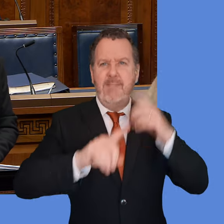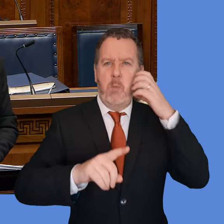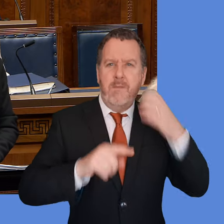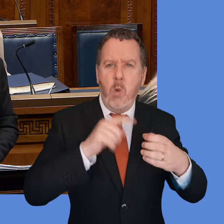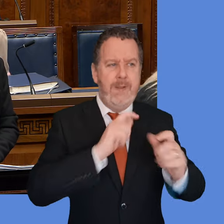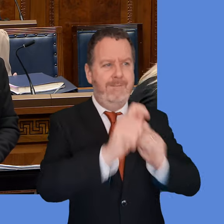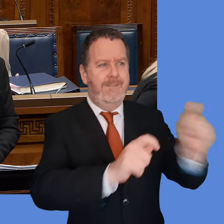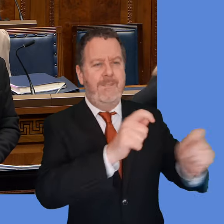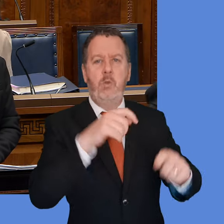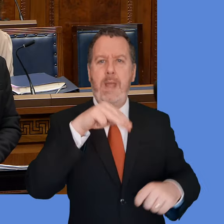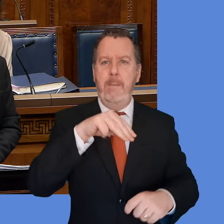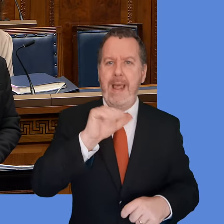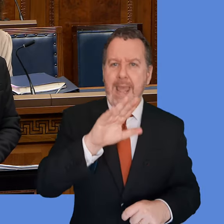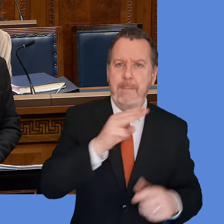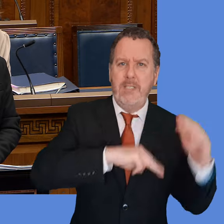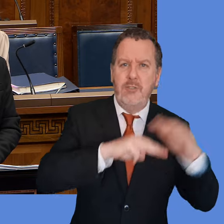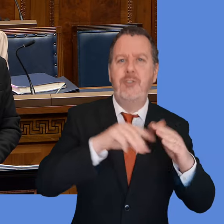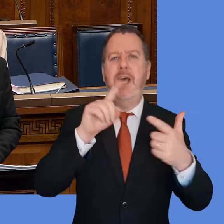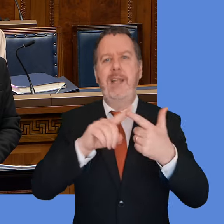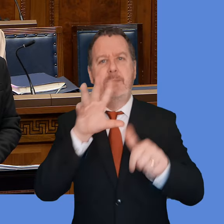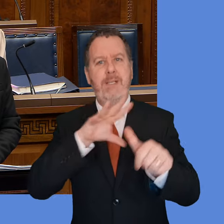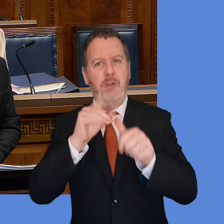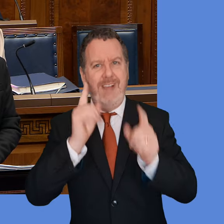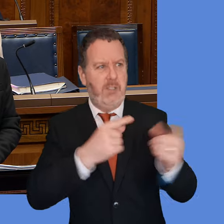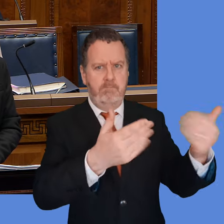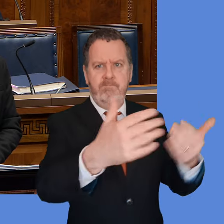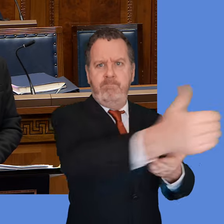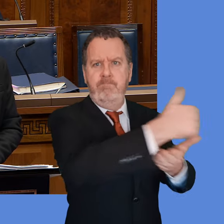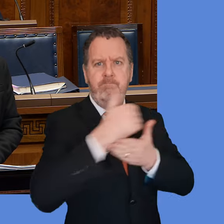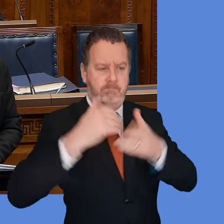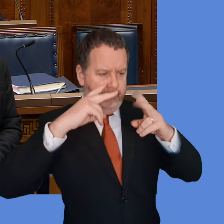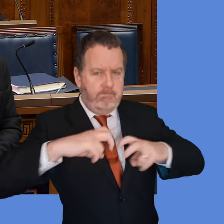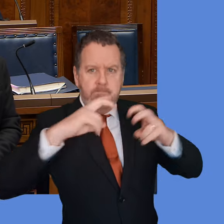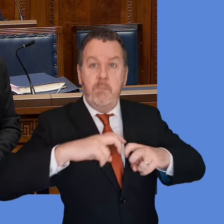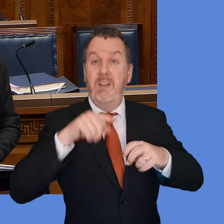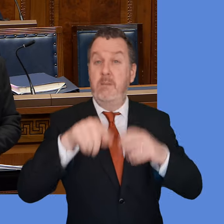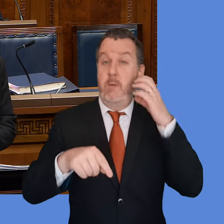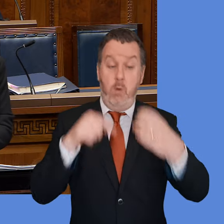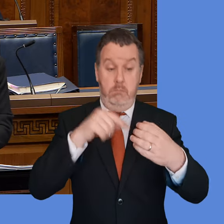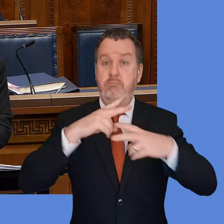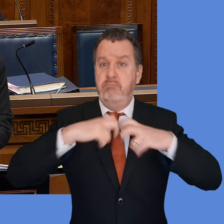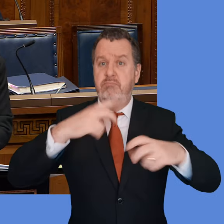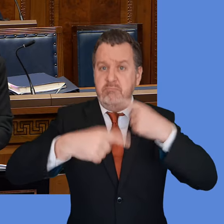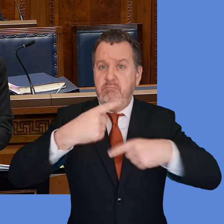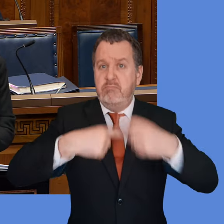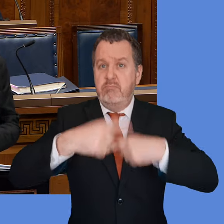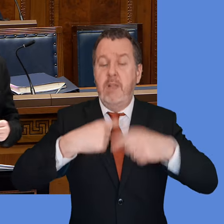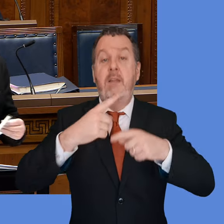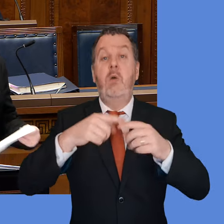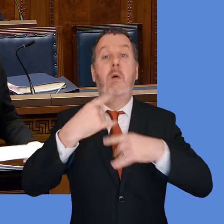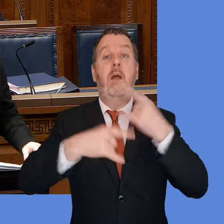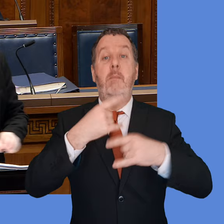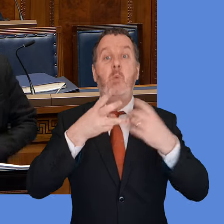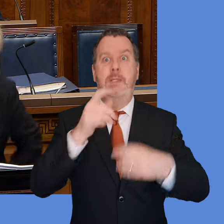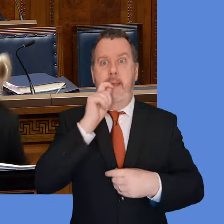special advisors in NICS. The analysis of devices is ongoing and the COVID inquiry will be advised of the final outcome of that